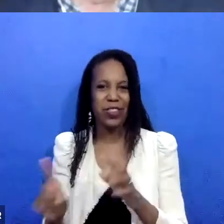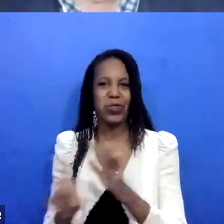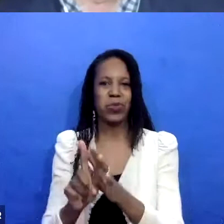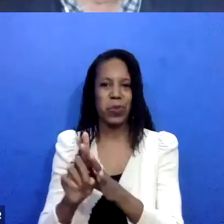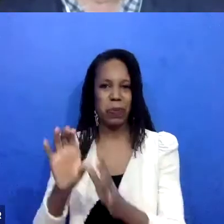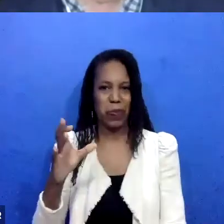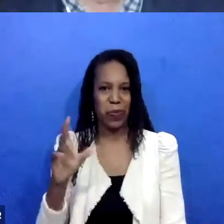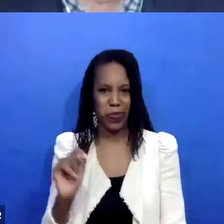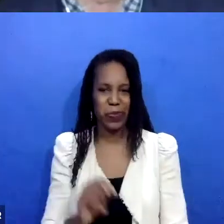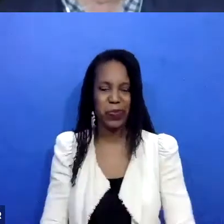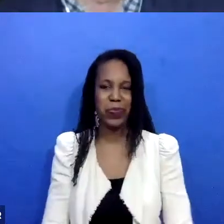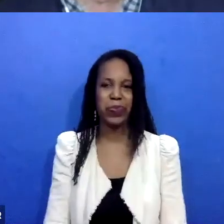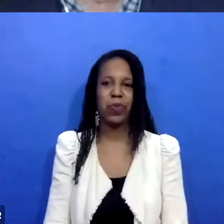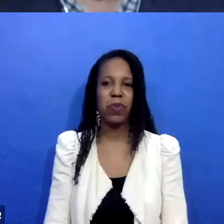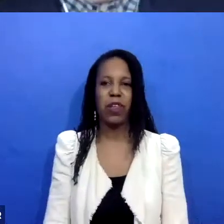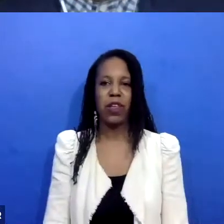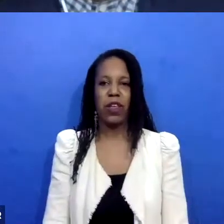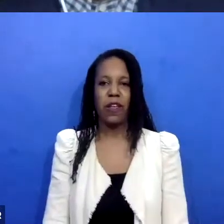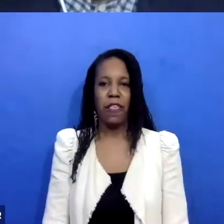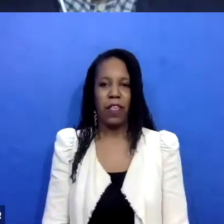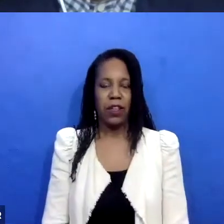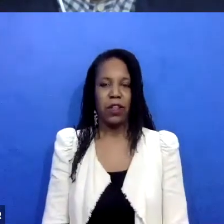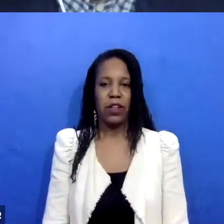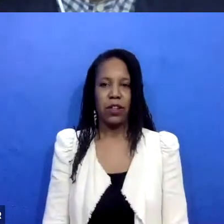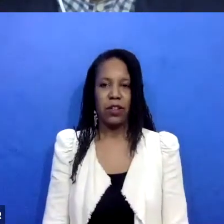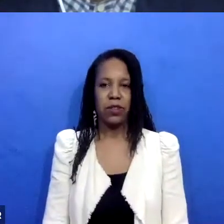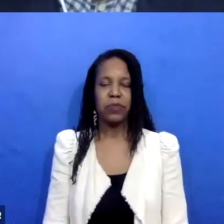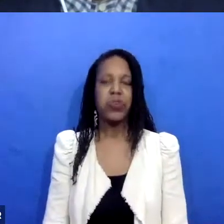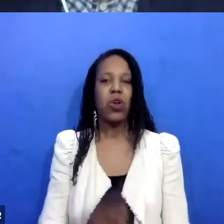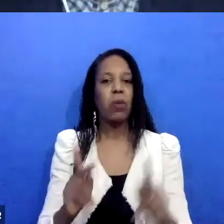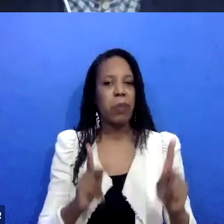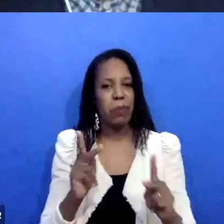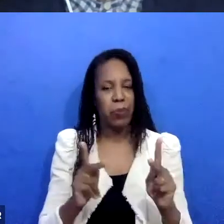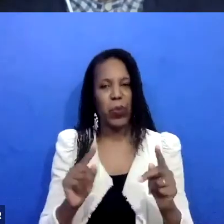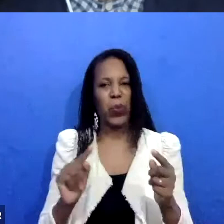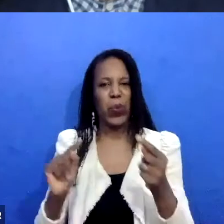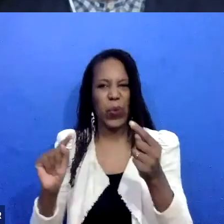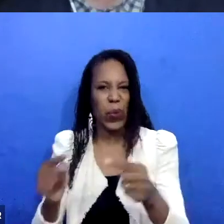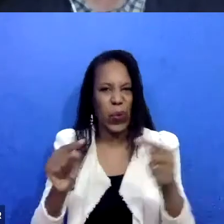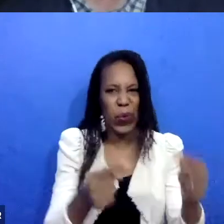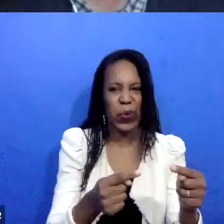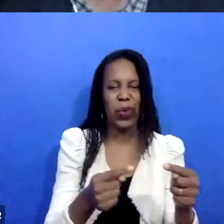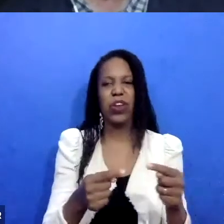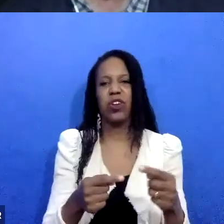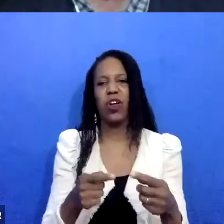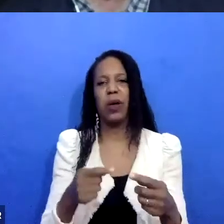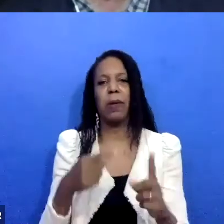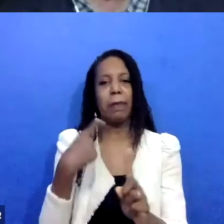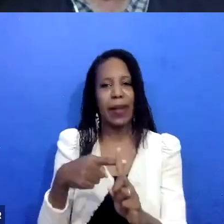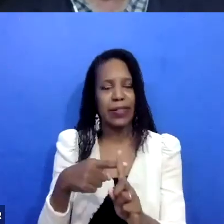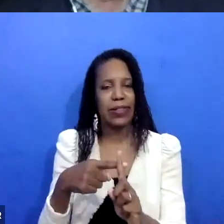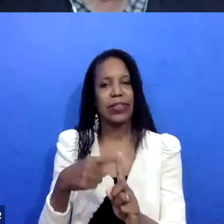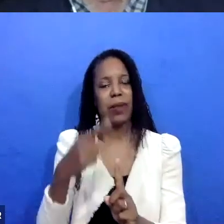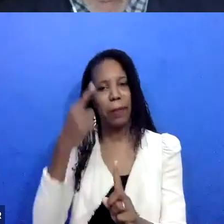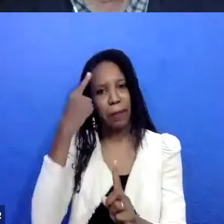how do you handle working with persons who harm, who have mental health issues? Example, a person with bipolar disorder